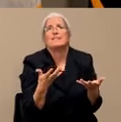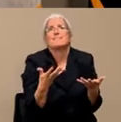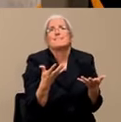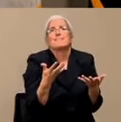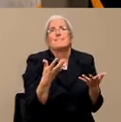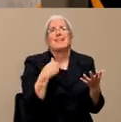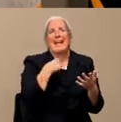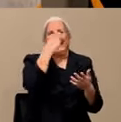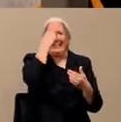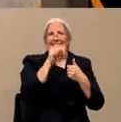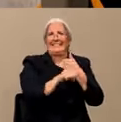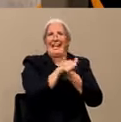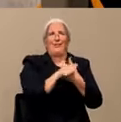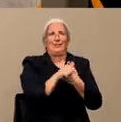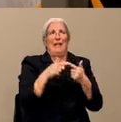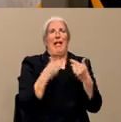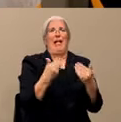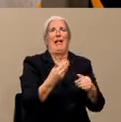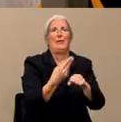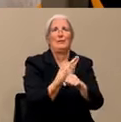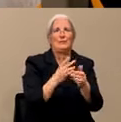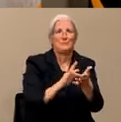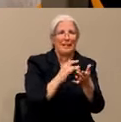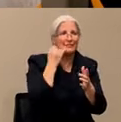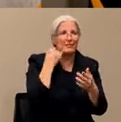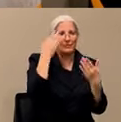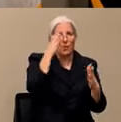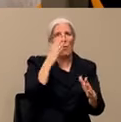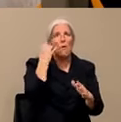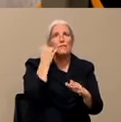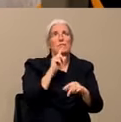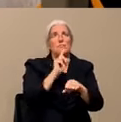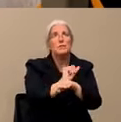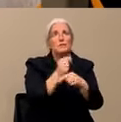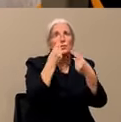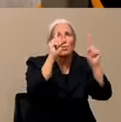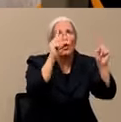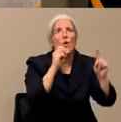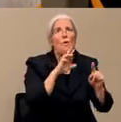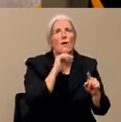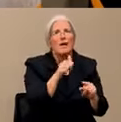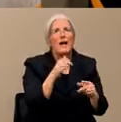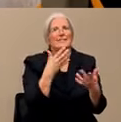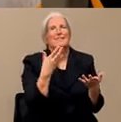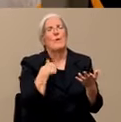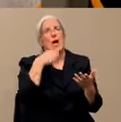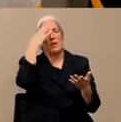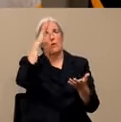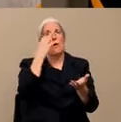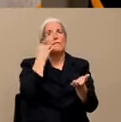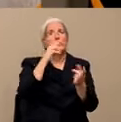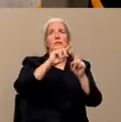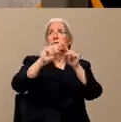that we don't know is effective. So I can't answer the question of whether a physician will prescribe it because they have autonomy and they might do that.